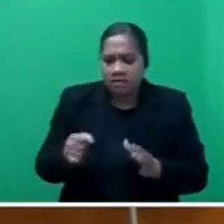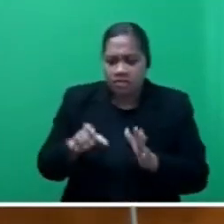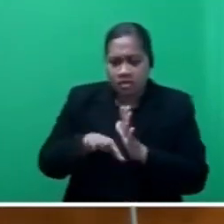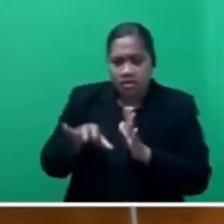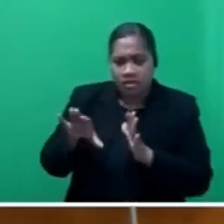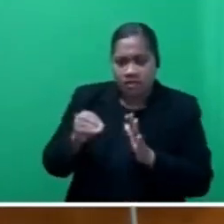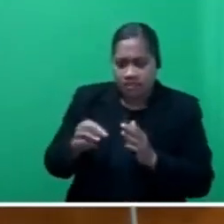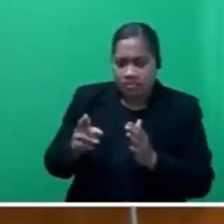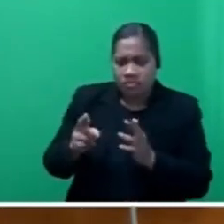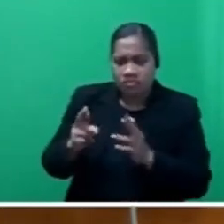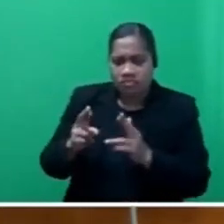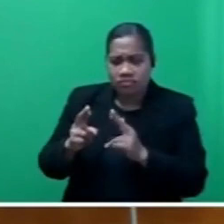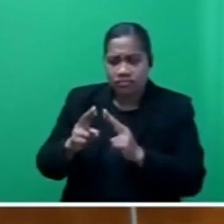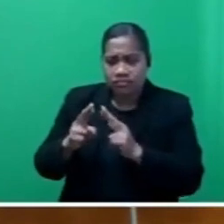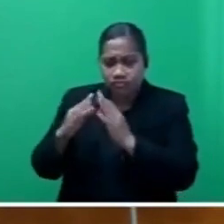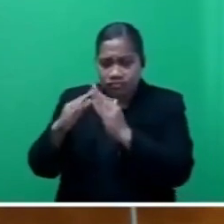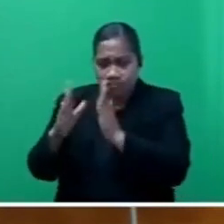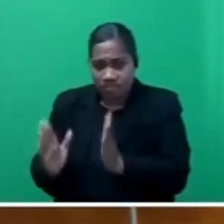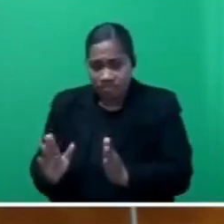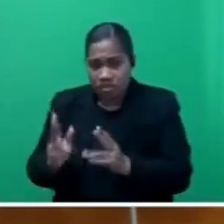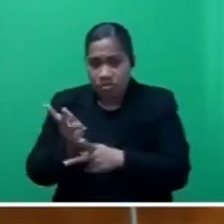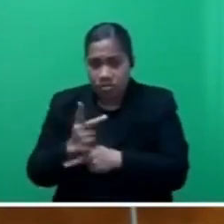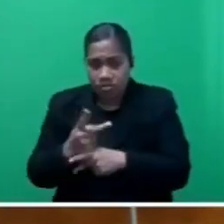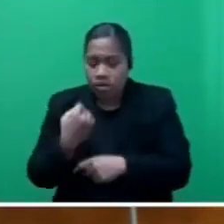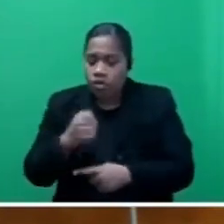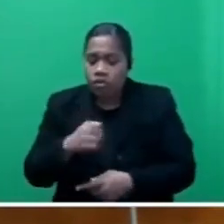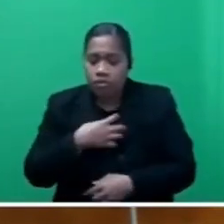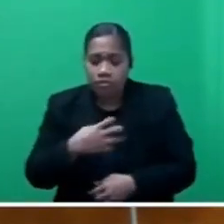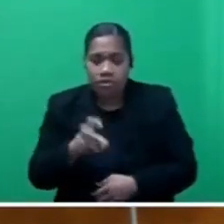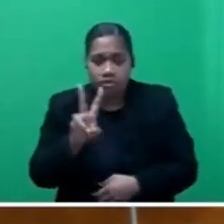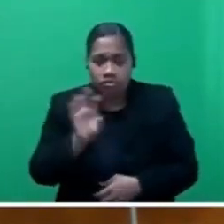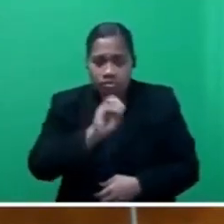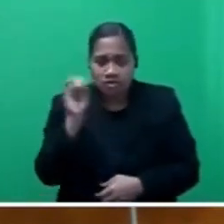residential properties to no more than 2% of the sale value.